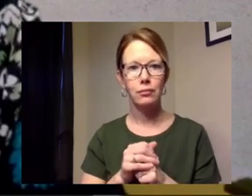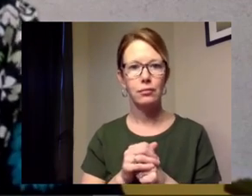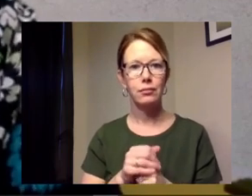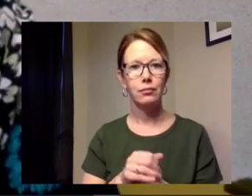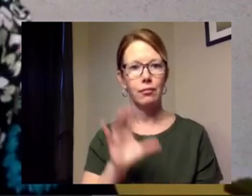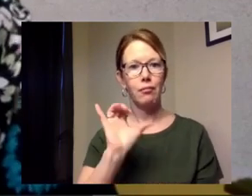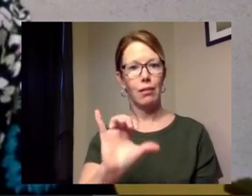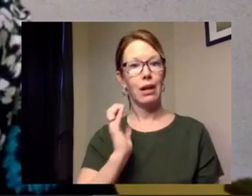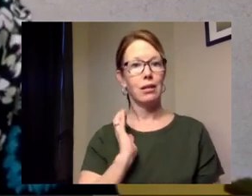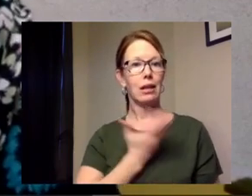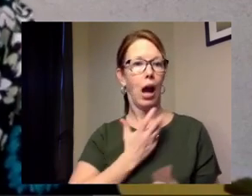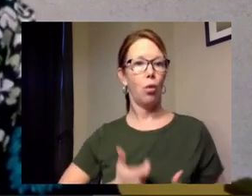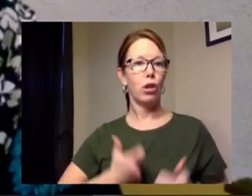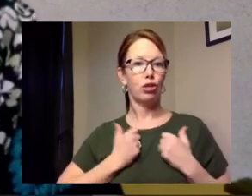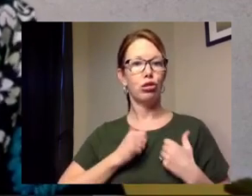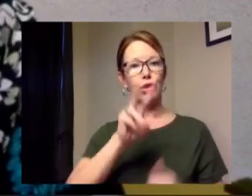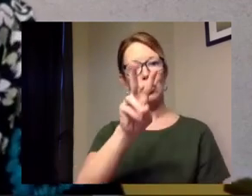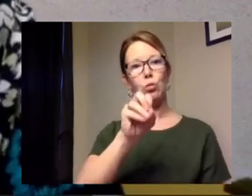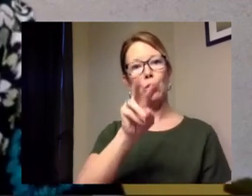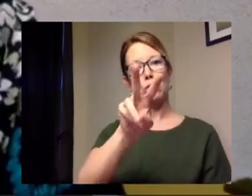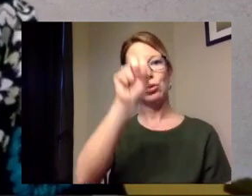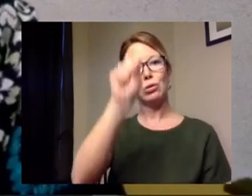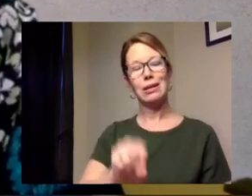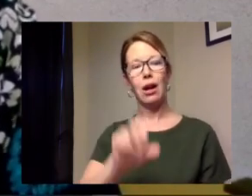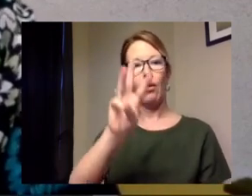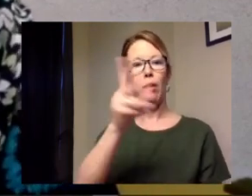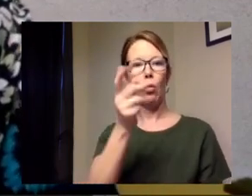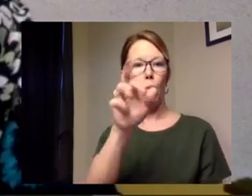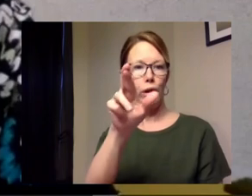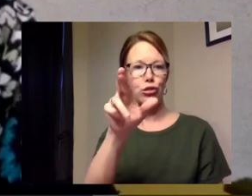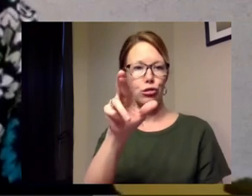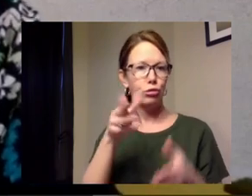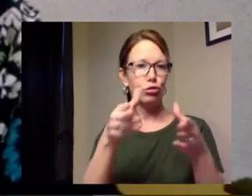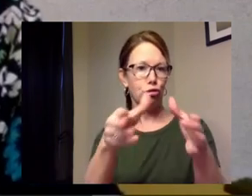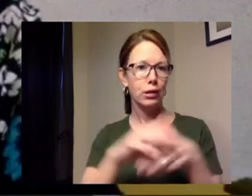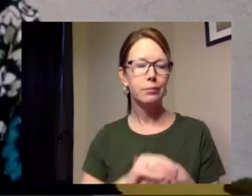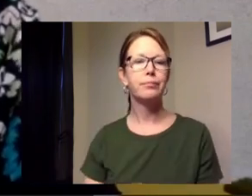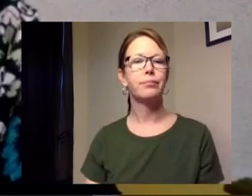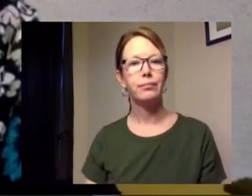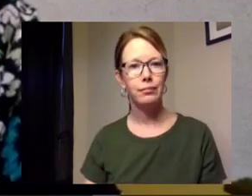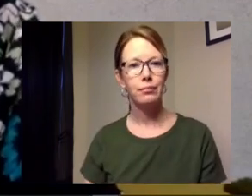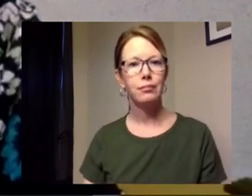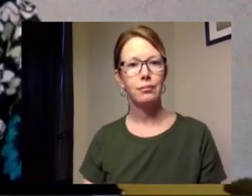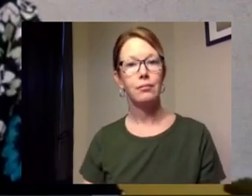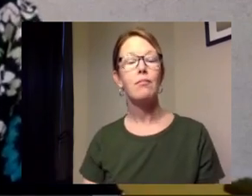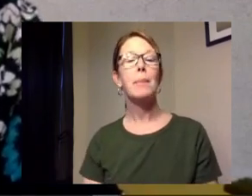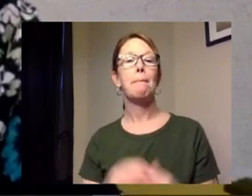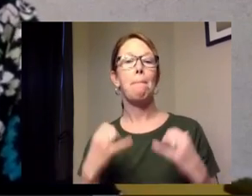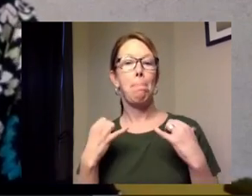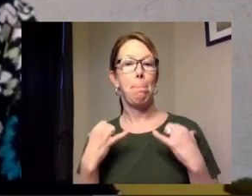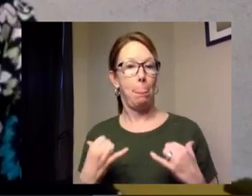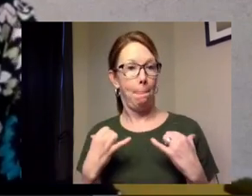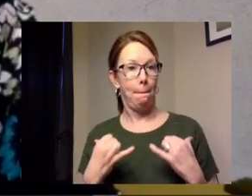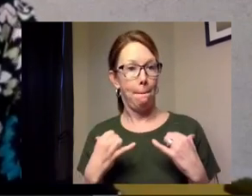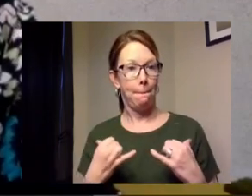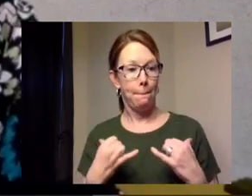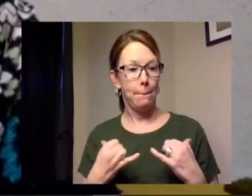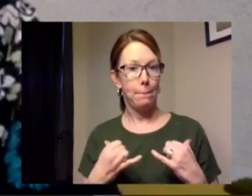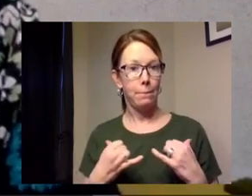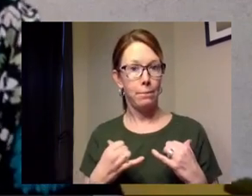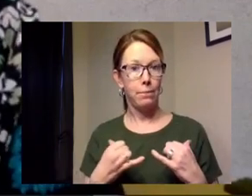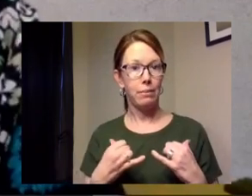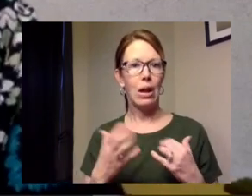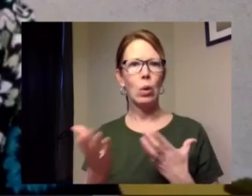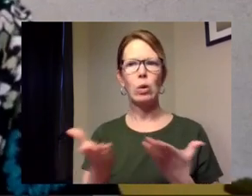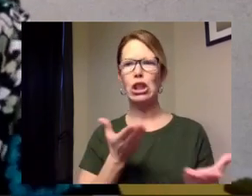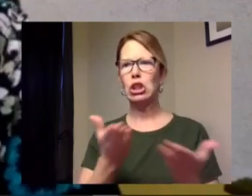address is as well at 202 south winter street um currently um we have we serve